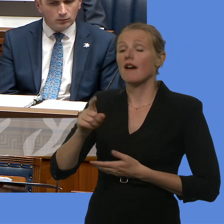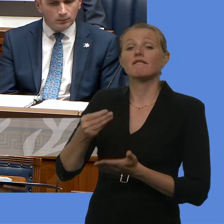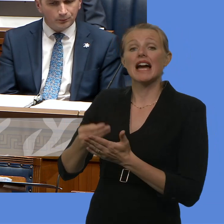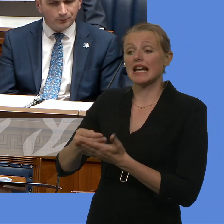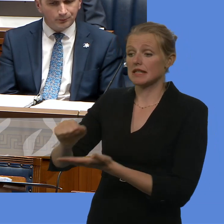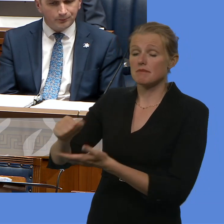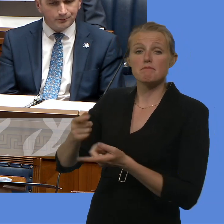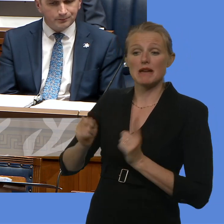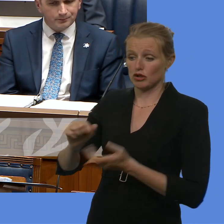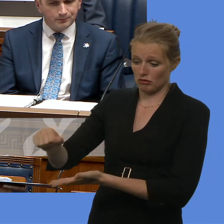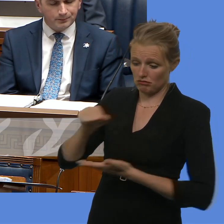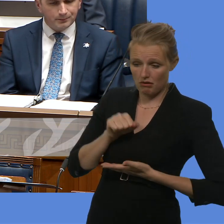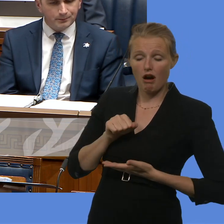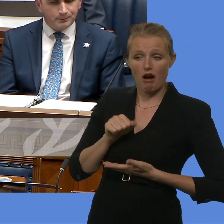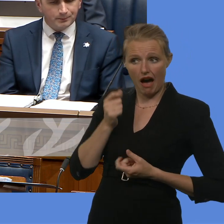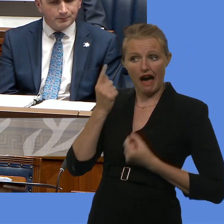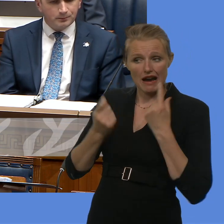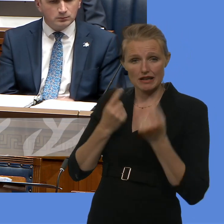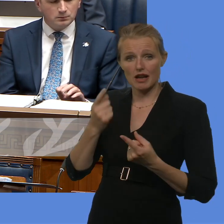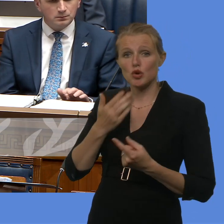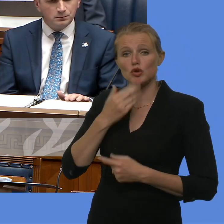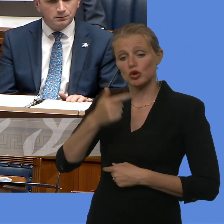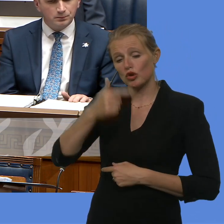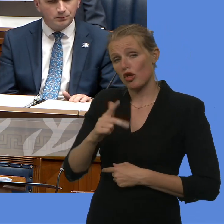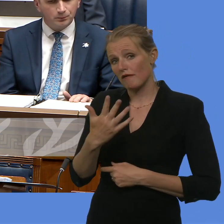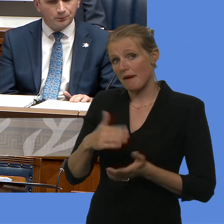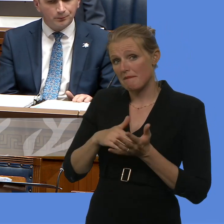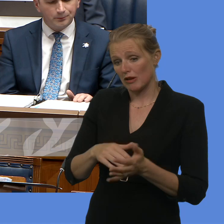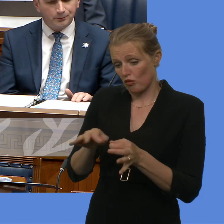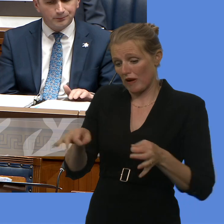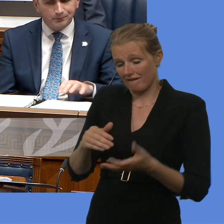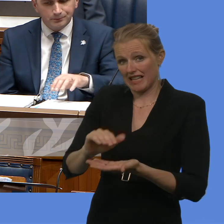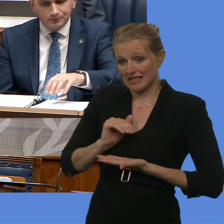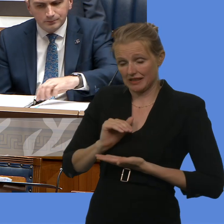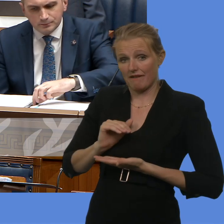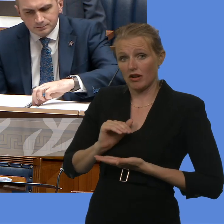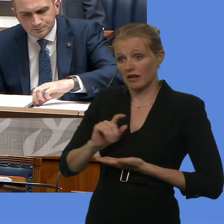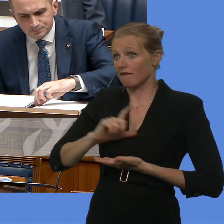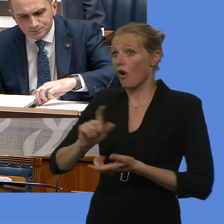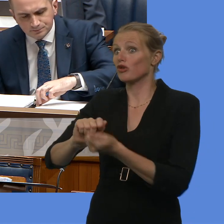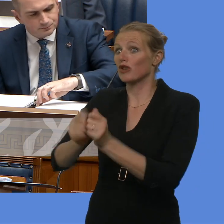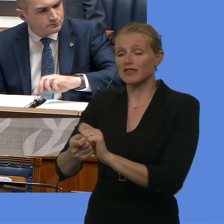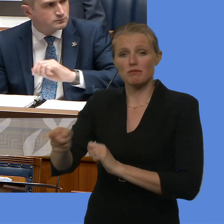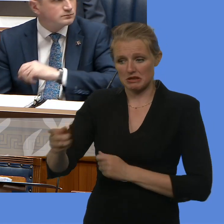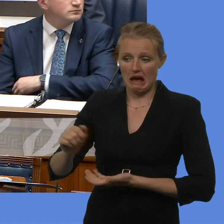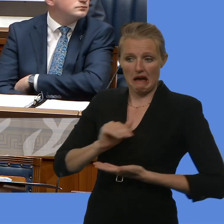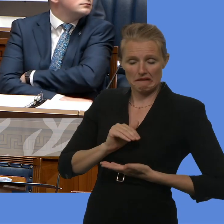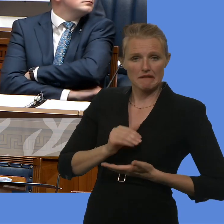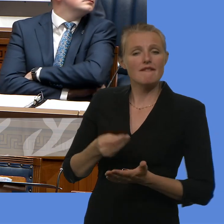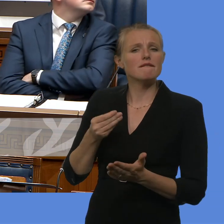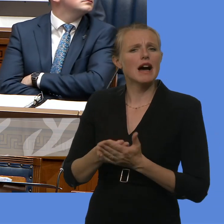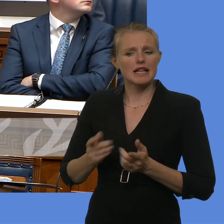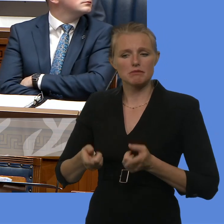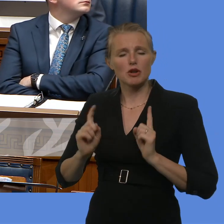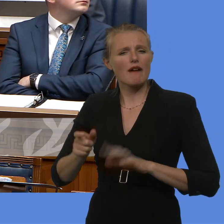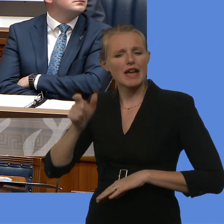for making quick progress on the use of £235 million of ring-fenced funding available for transformation. The finance minister has established an